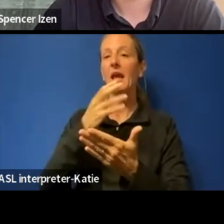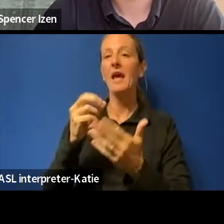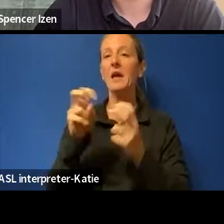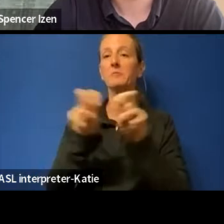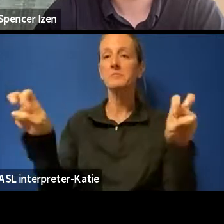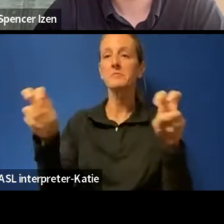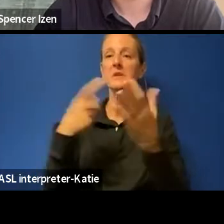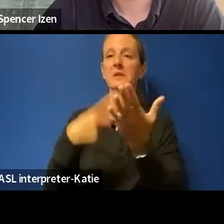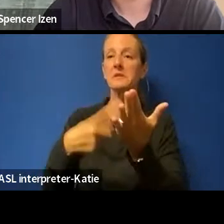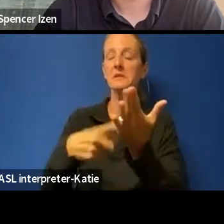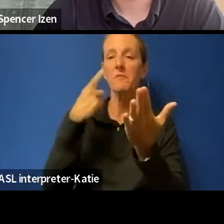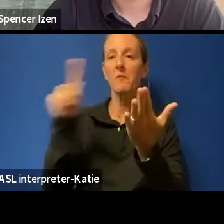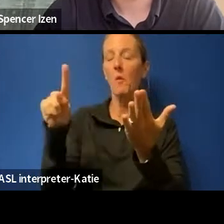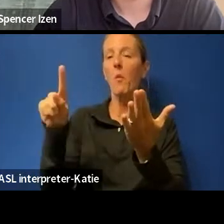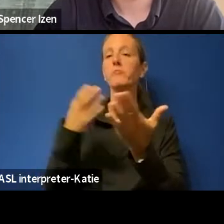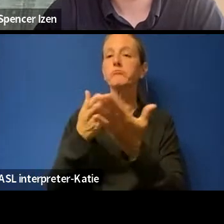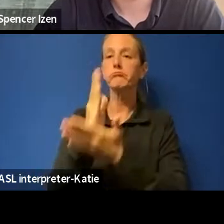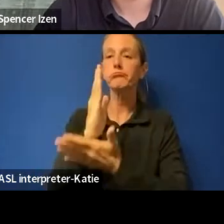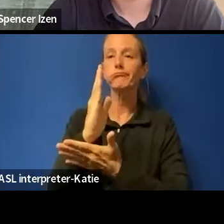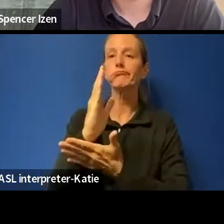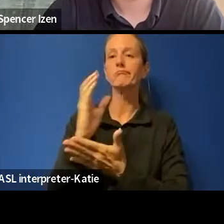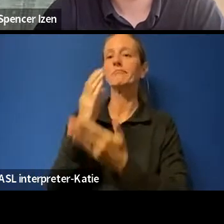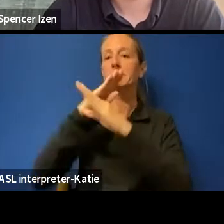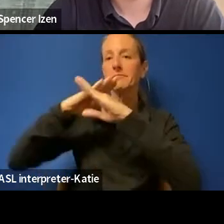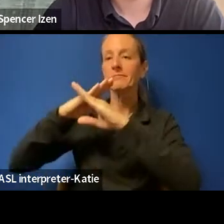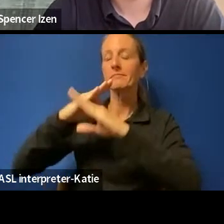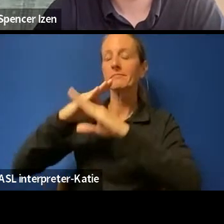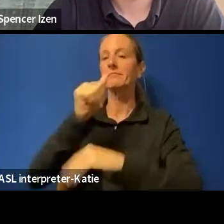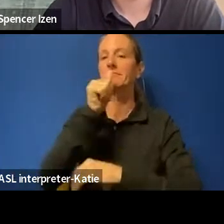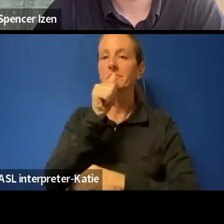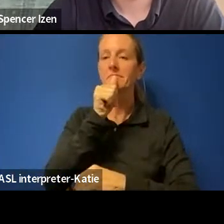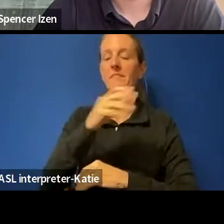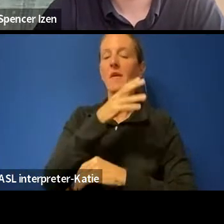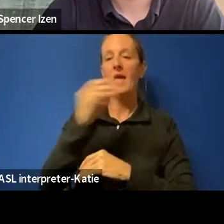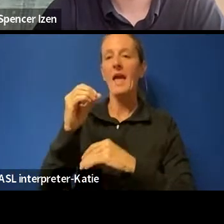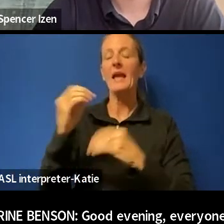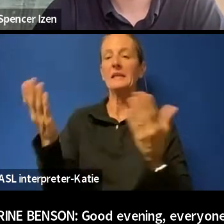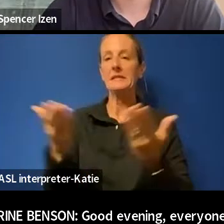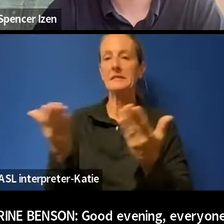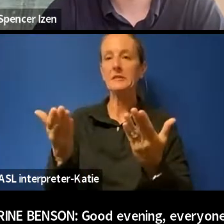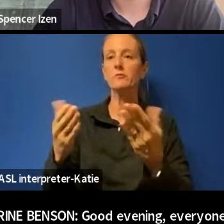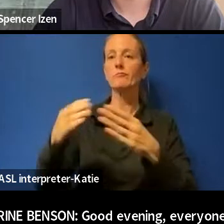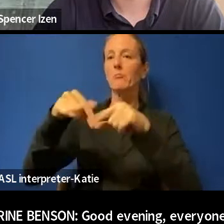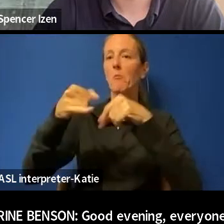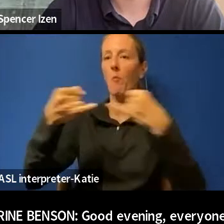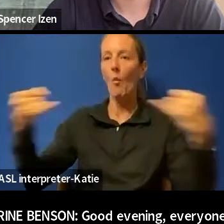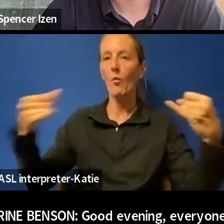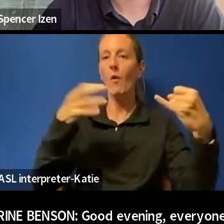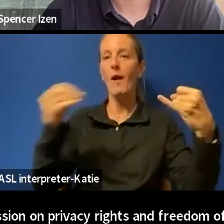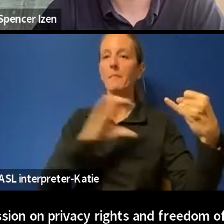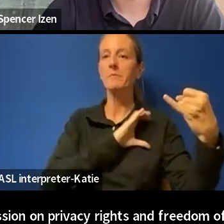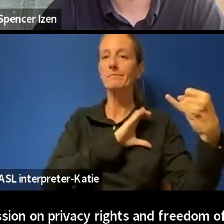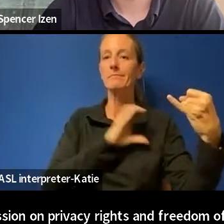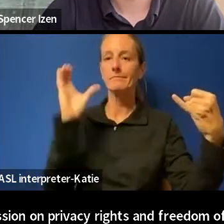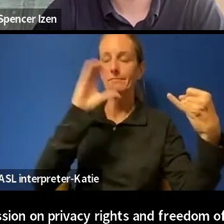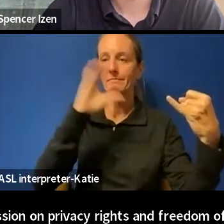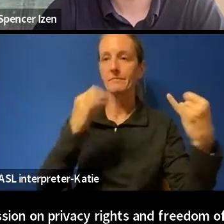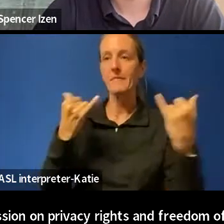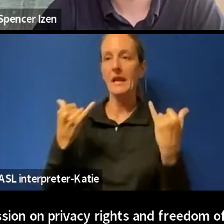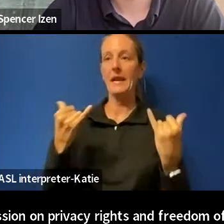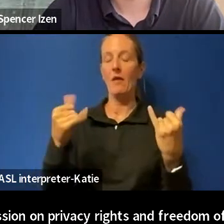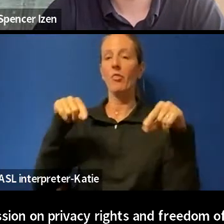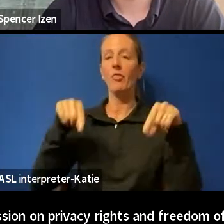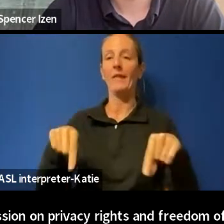freedom of expression today, in classrooms, at the border, and in police searches. The BC Civil Liberties Association